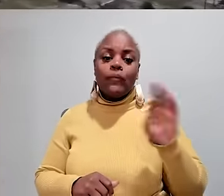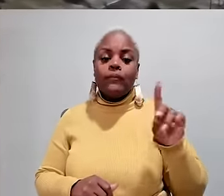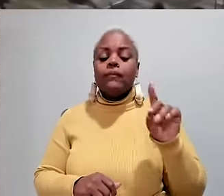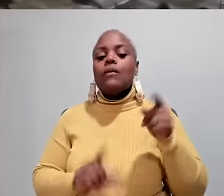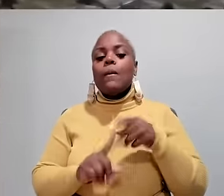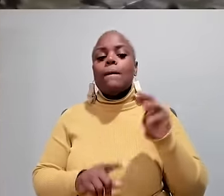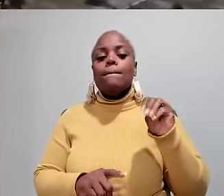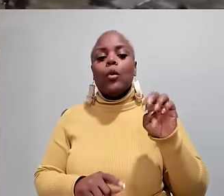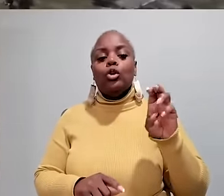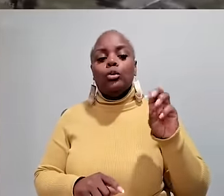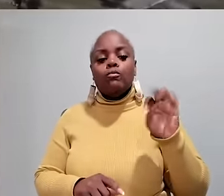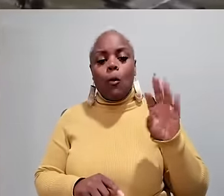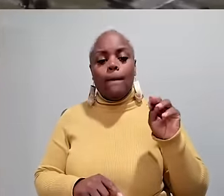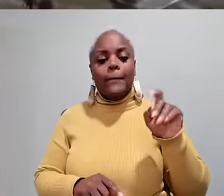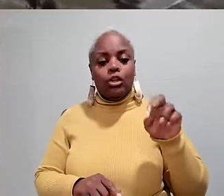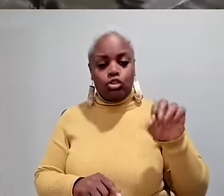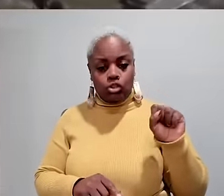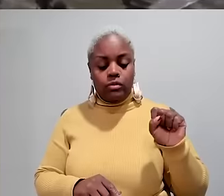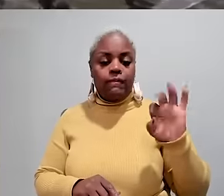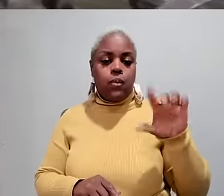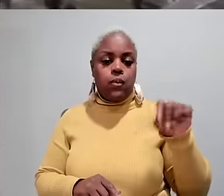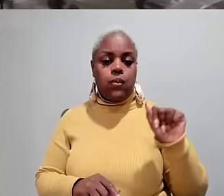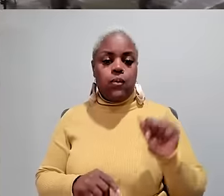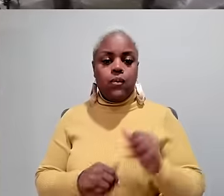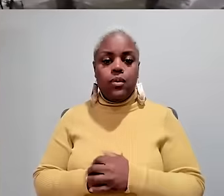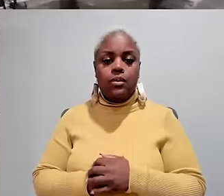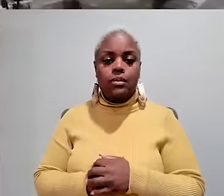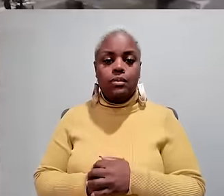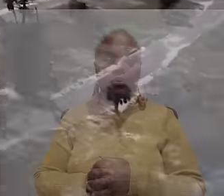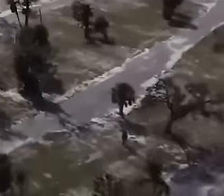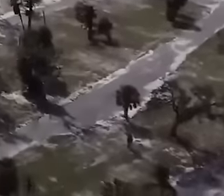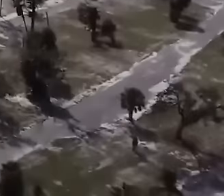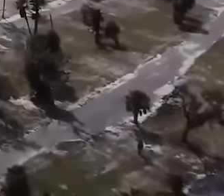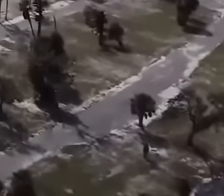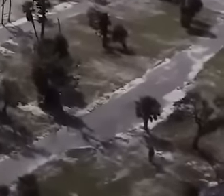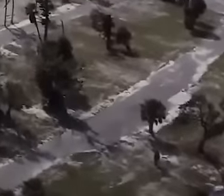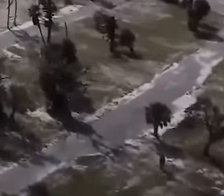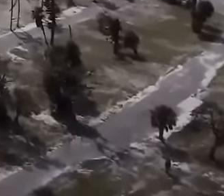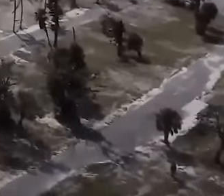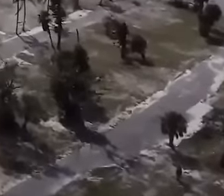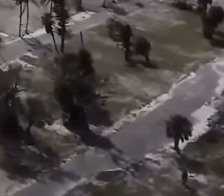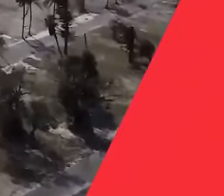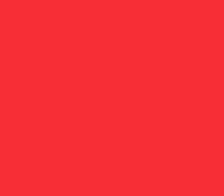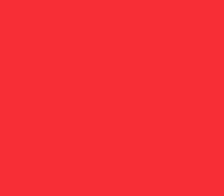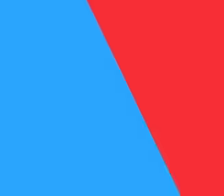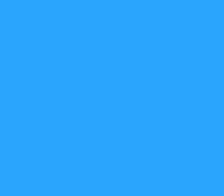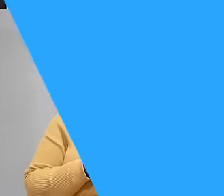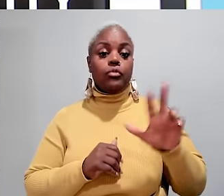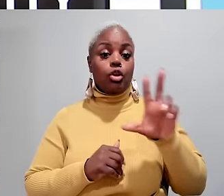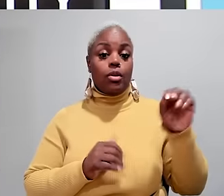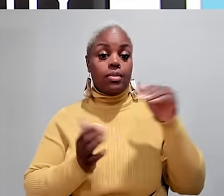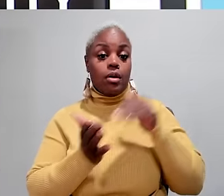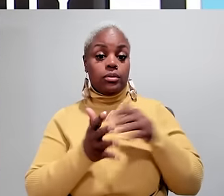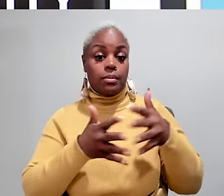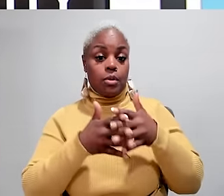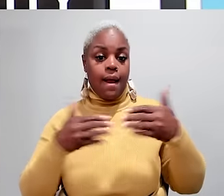change? For the PBS NewsHour, I'm Judy Woodruff in Fort Myers, Florida. JUDY 30,000